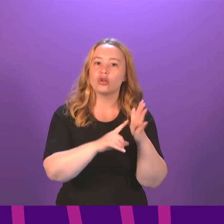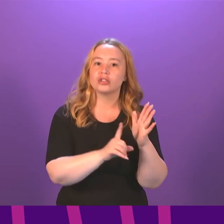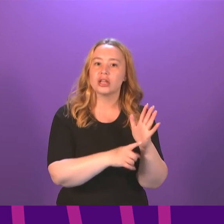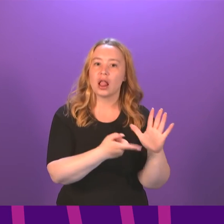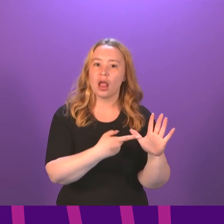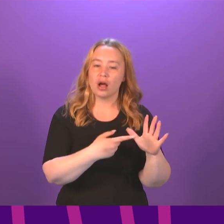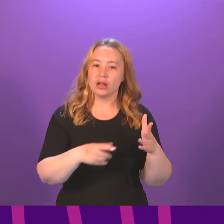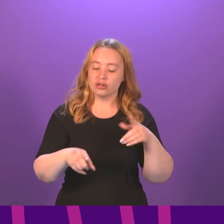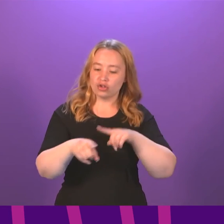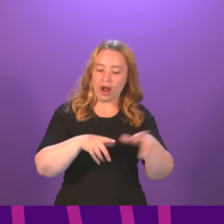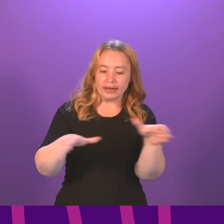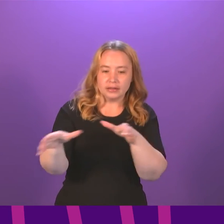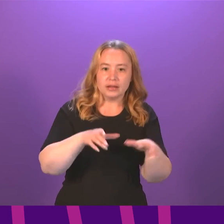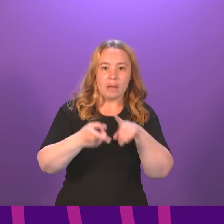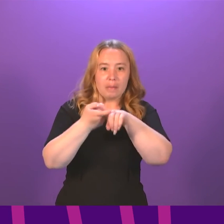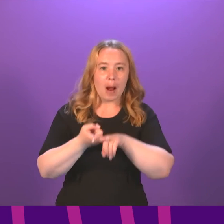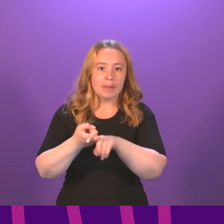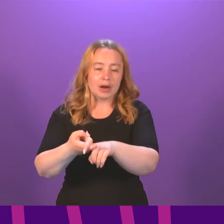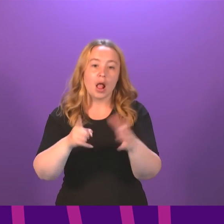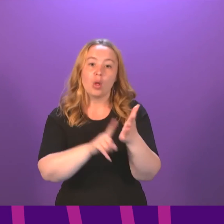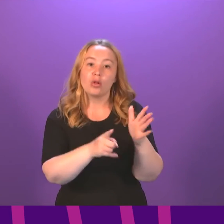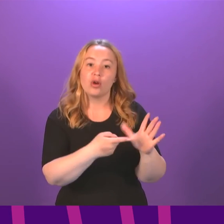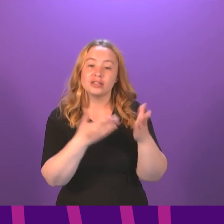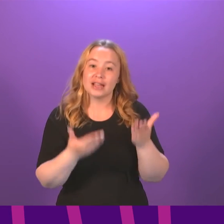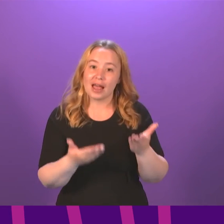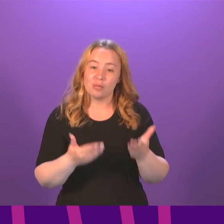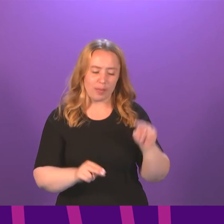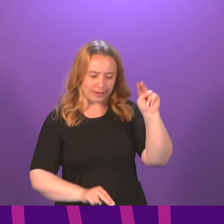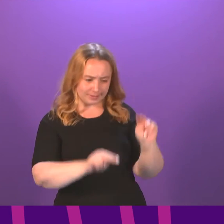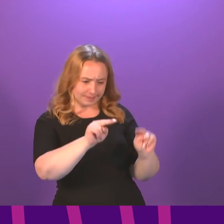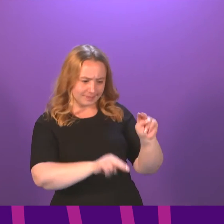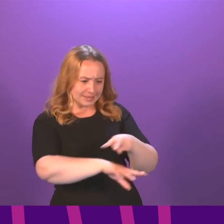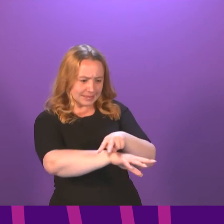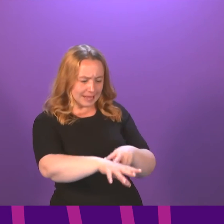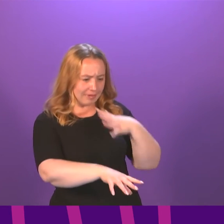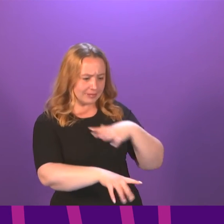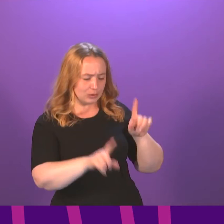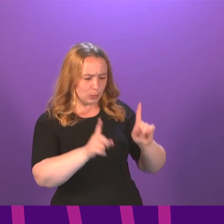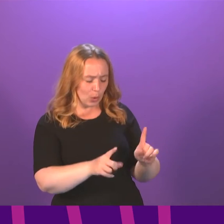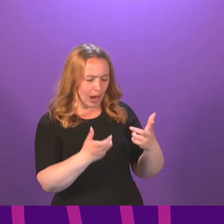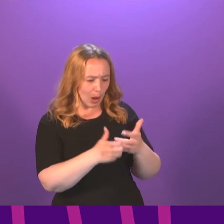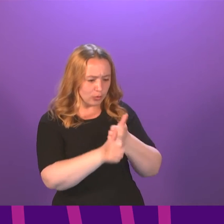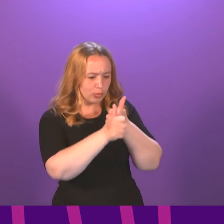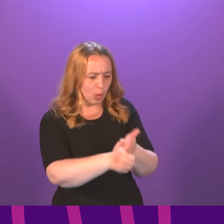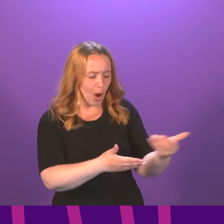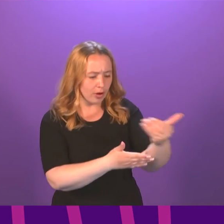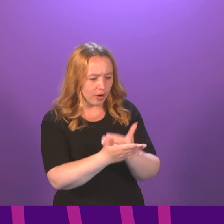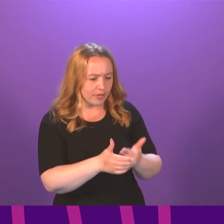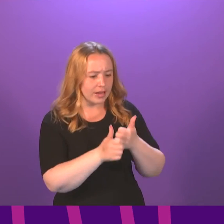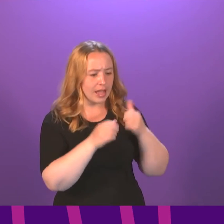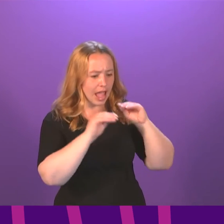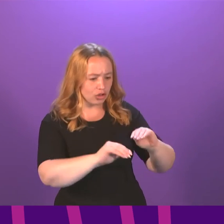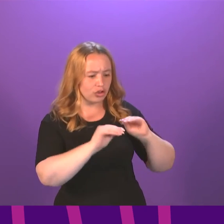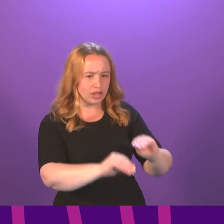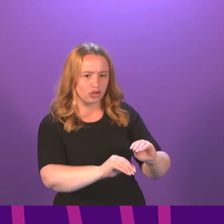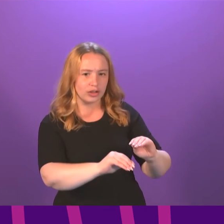academic years. Local authorities are currently undertaking an assessment of their own staff requirements to support education recovery. The reason I've